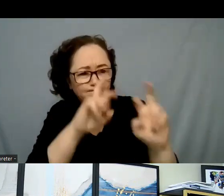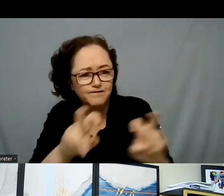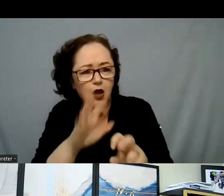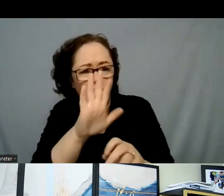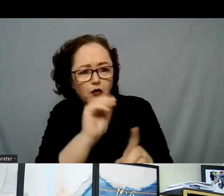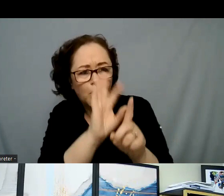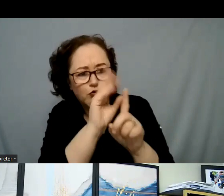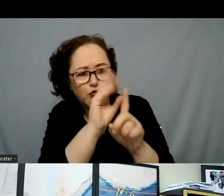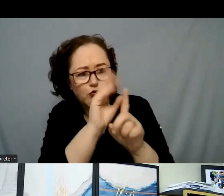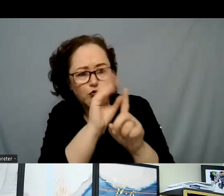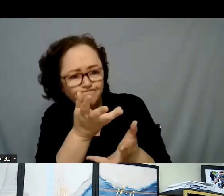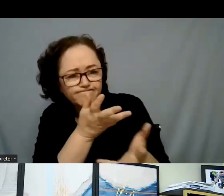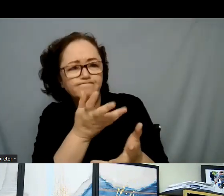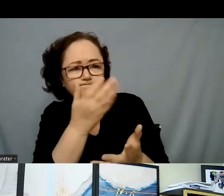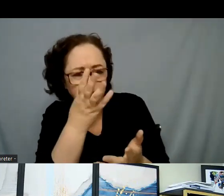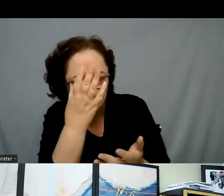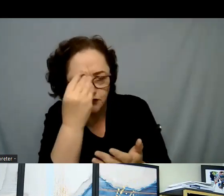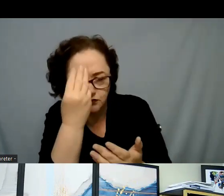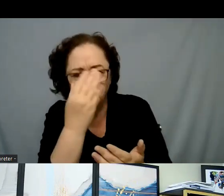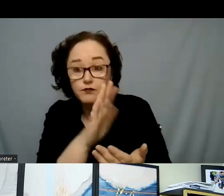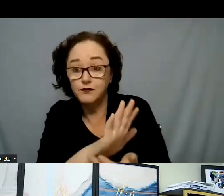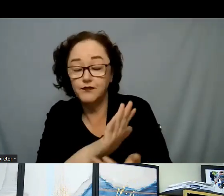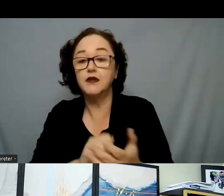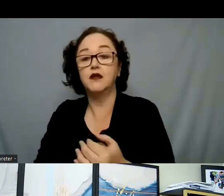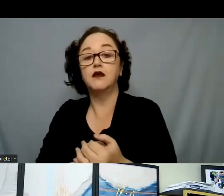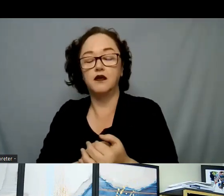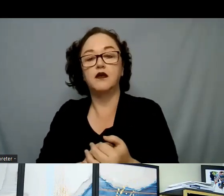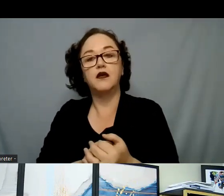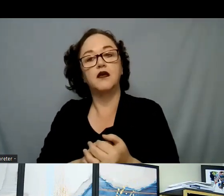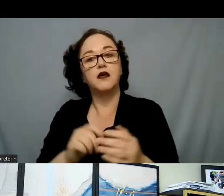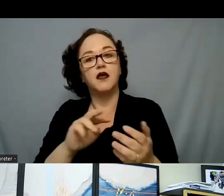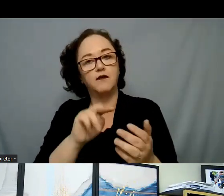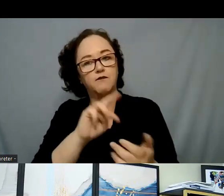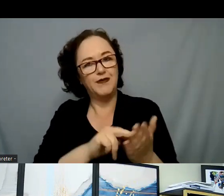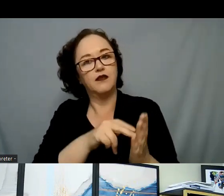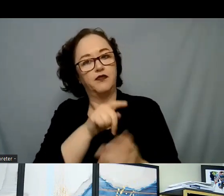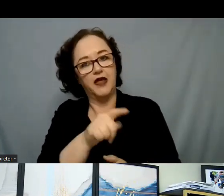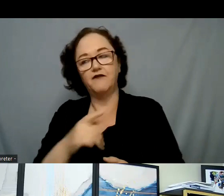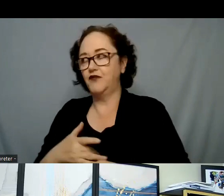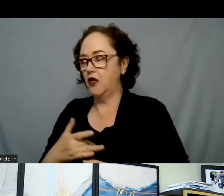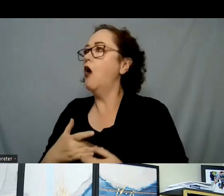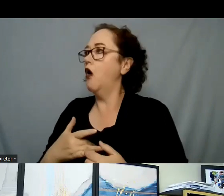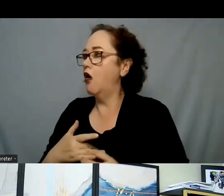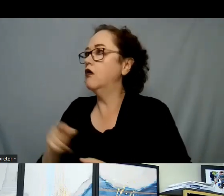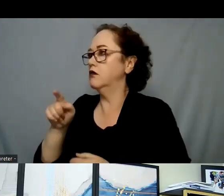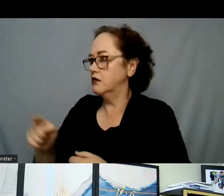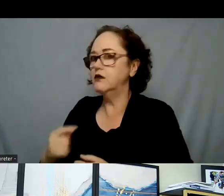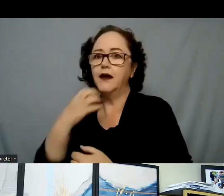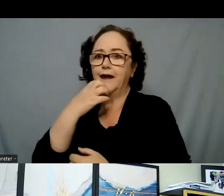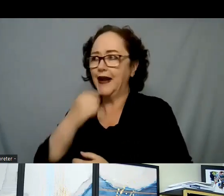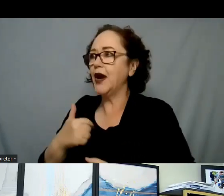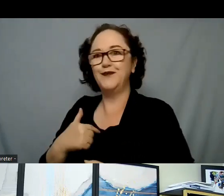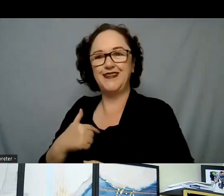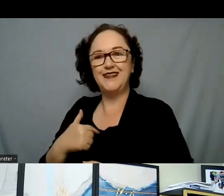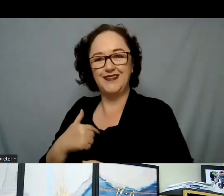know that the person sitting across from me cares about who I am, but cares about how I'm showing up in this room,